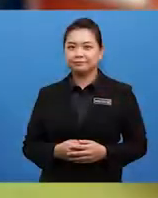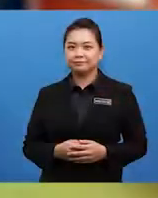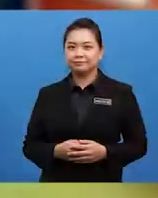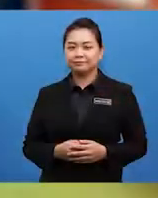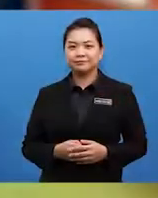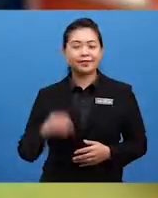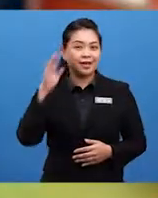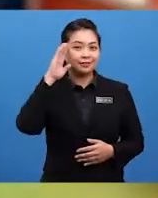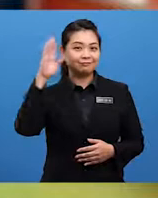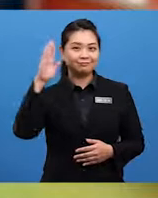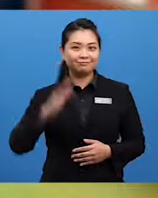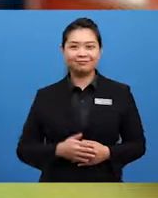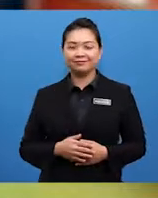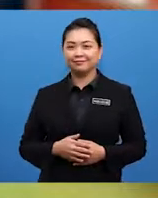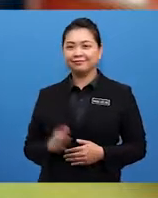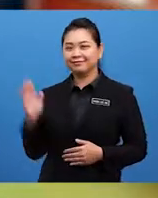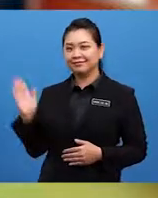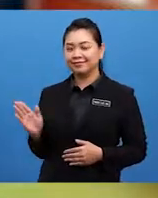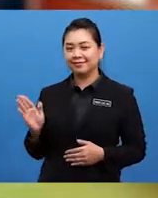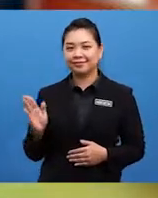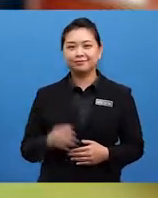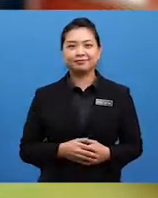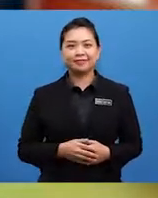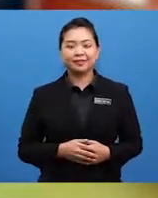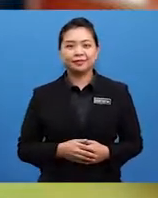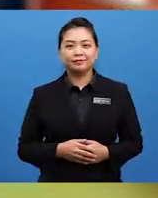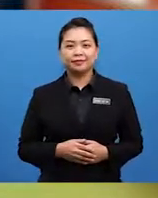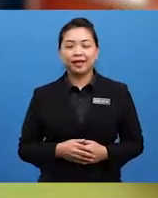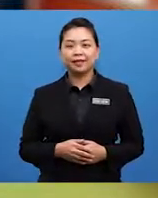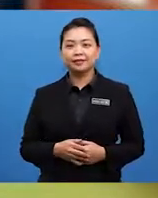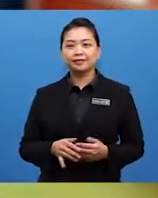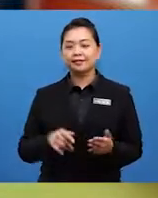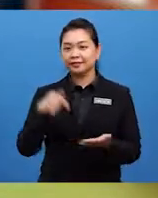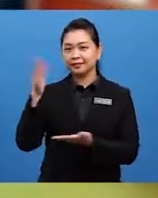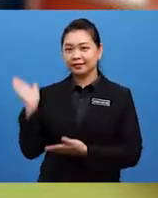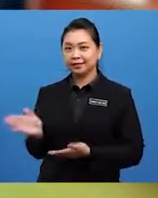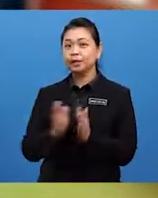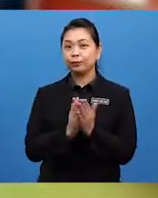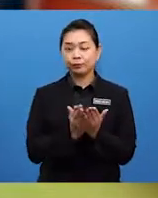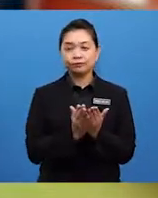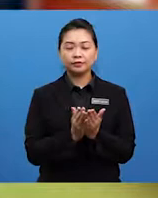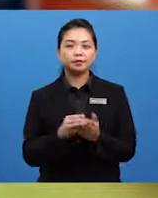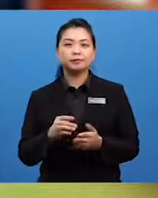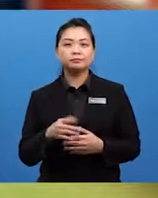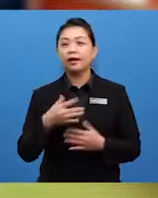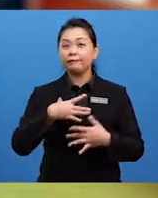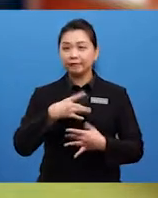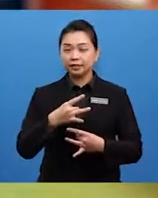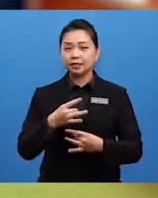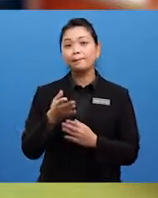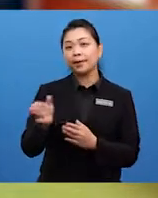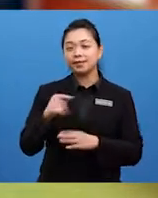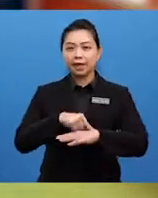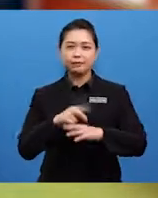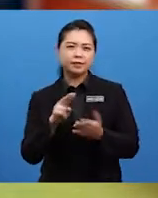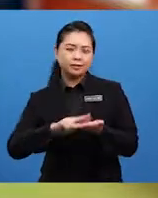Hello, I am Ife Salaudid, and this is my favourite pastime, reading novels,